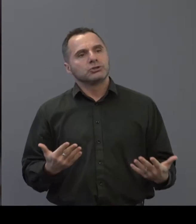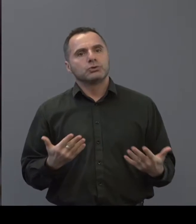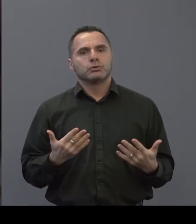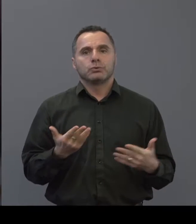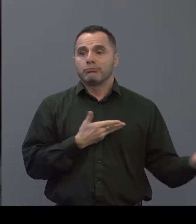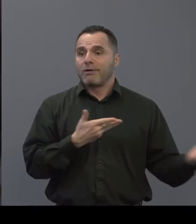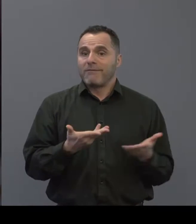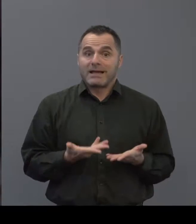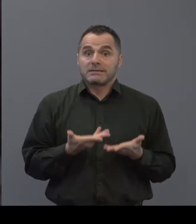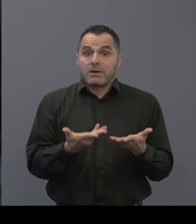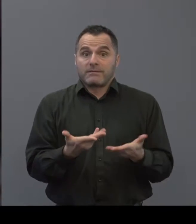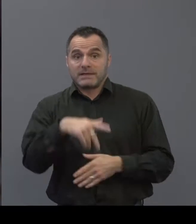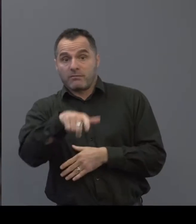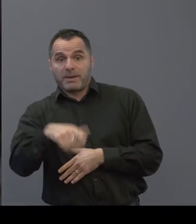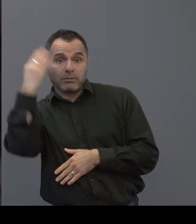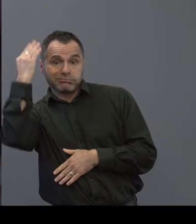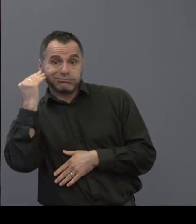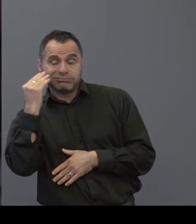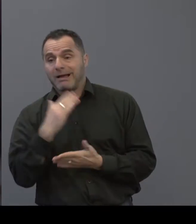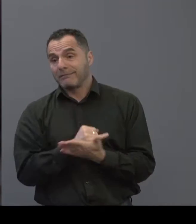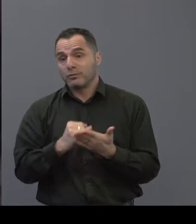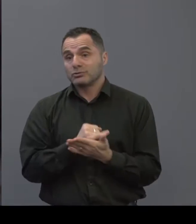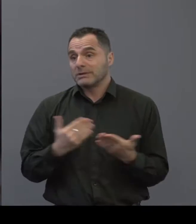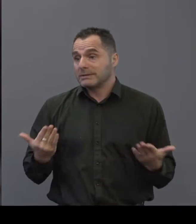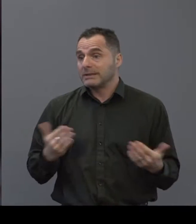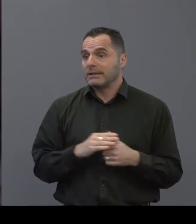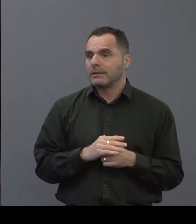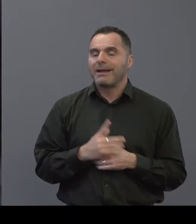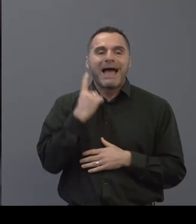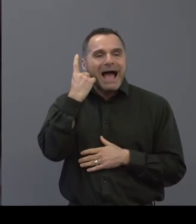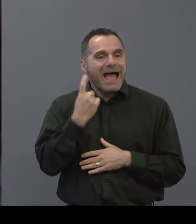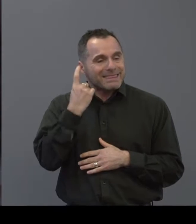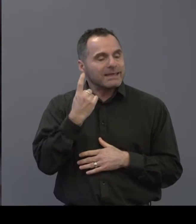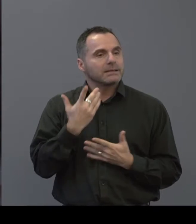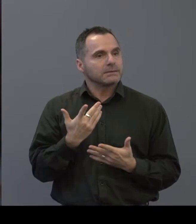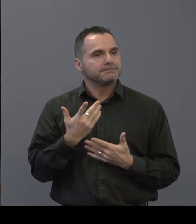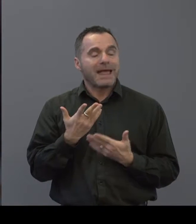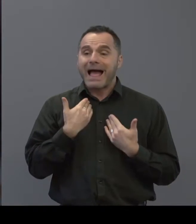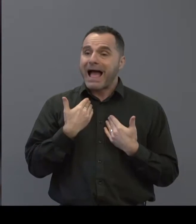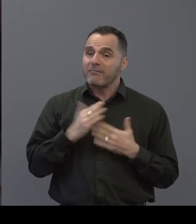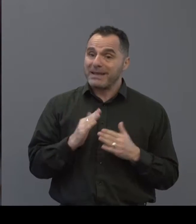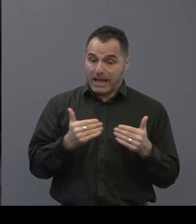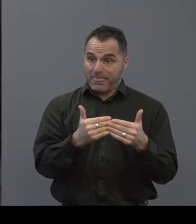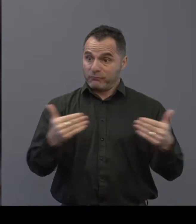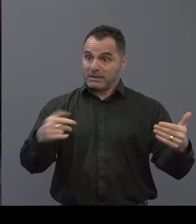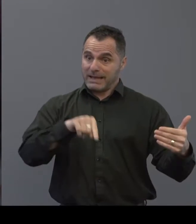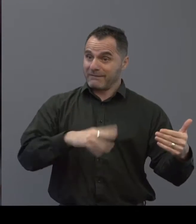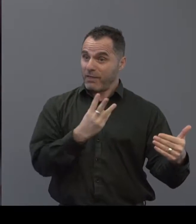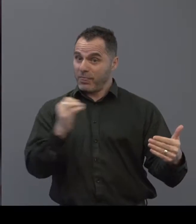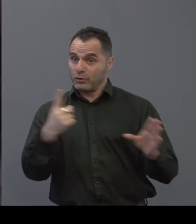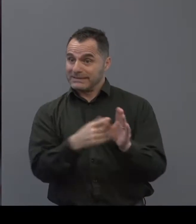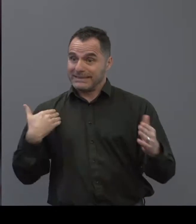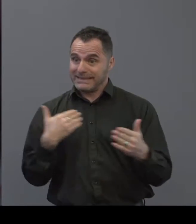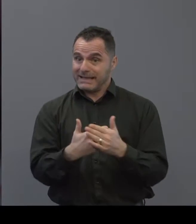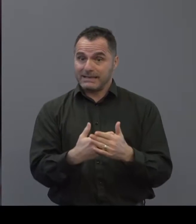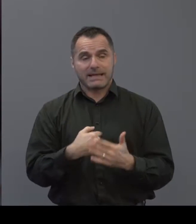provide services for people with hearing loss unfortunately i mean i think you know i've been at the coal face for 30 years as i say and